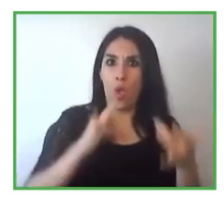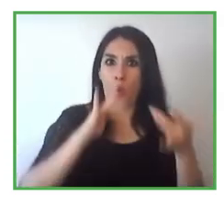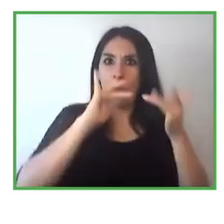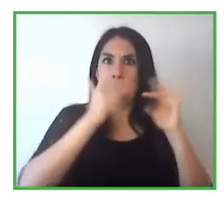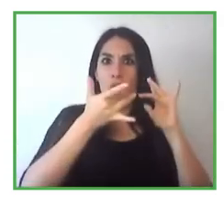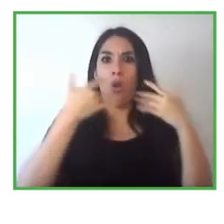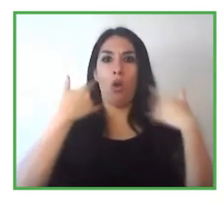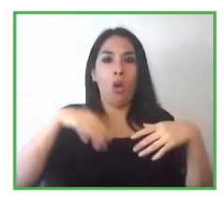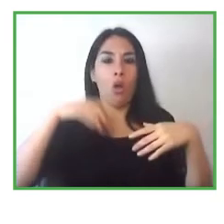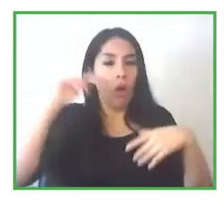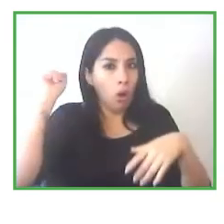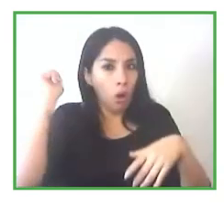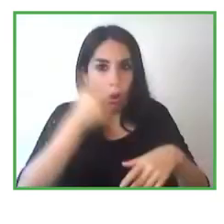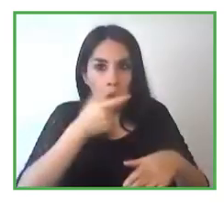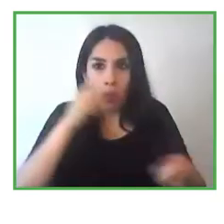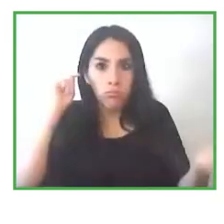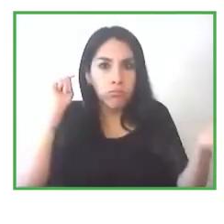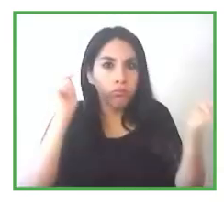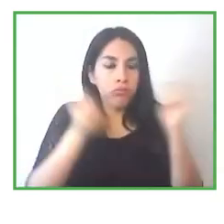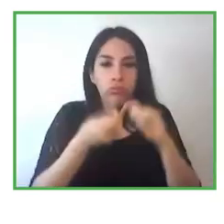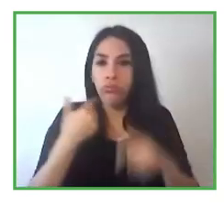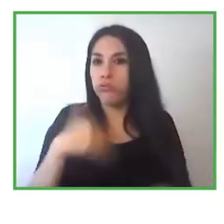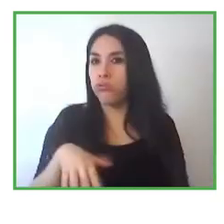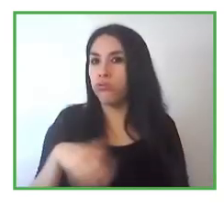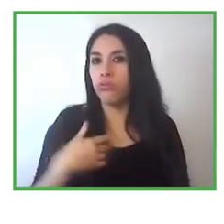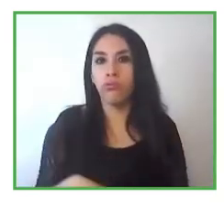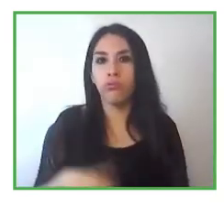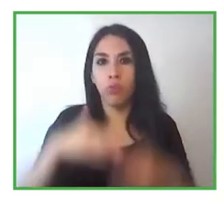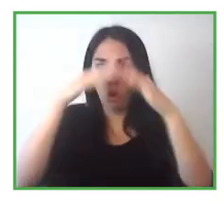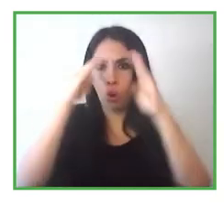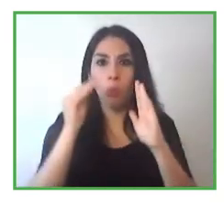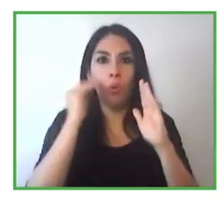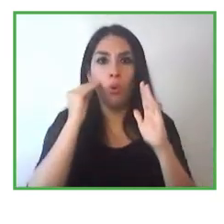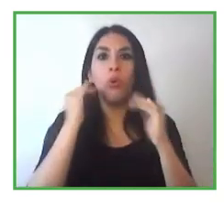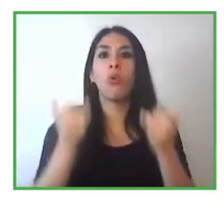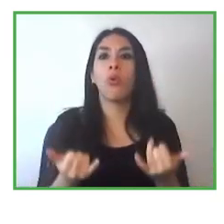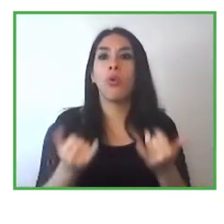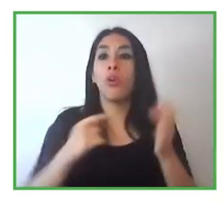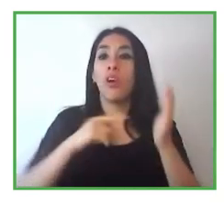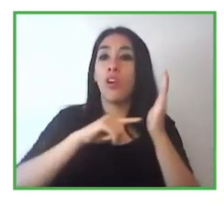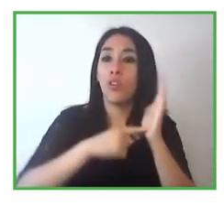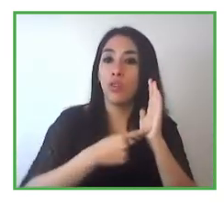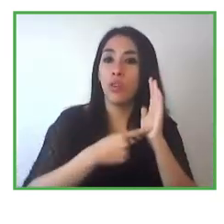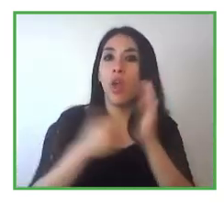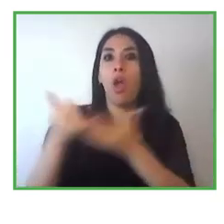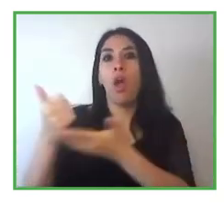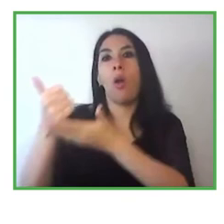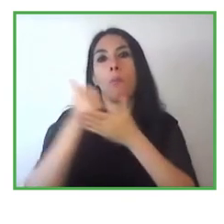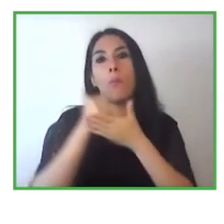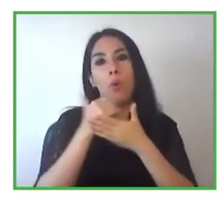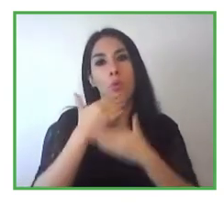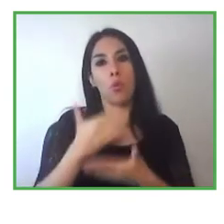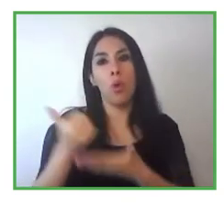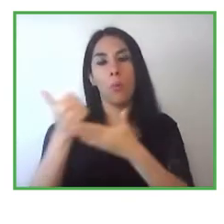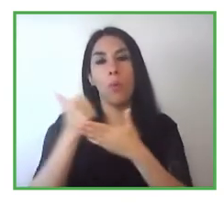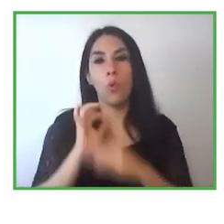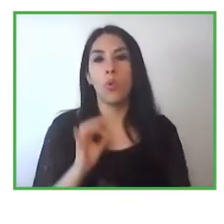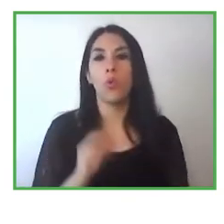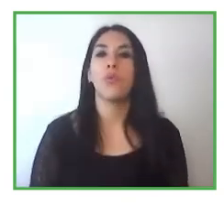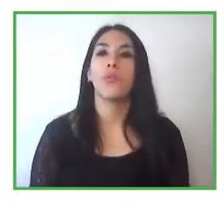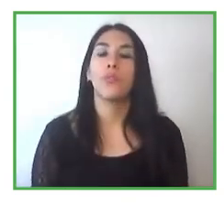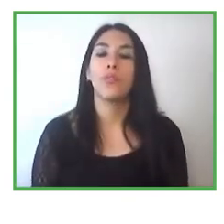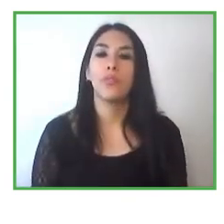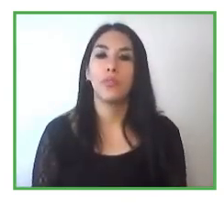to the virtual settings and using technology technologies of information and